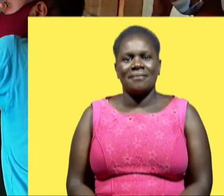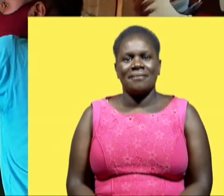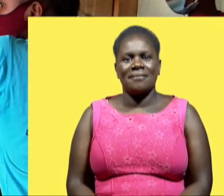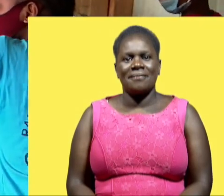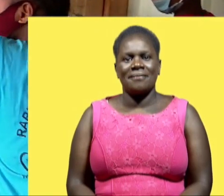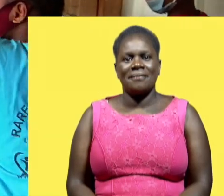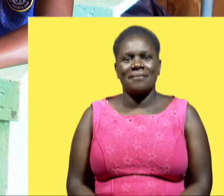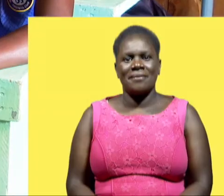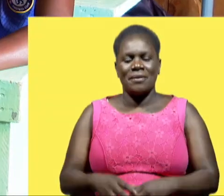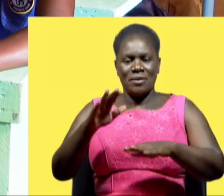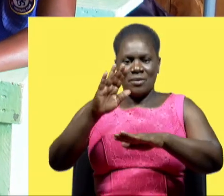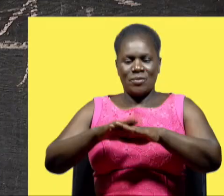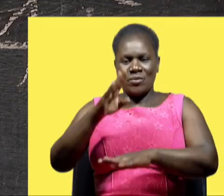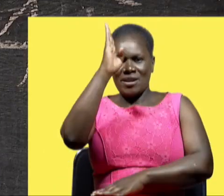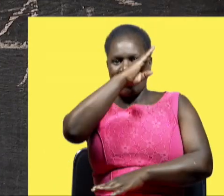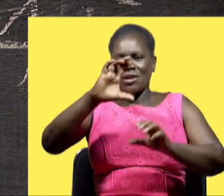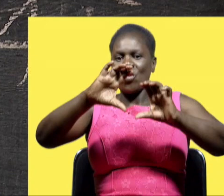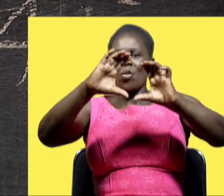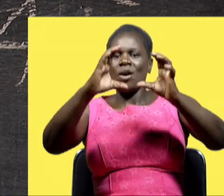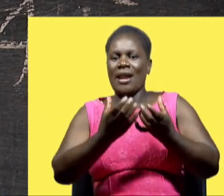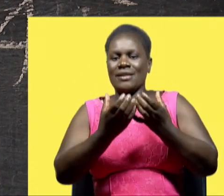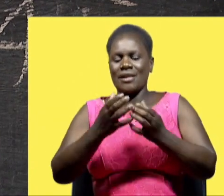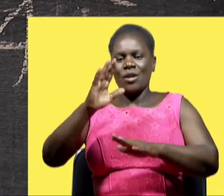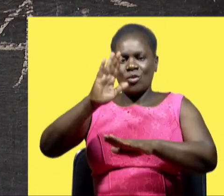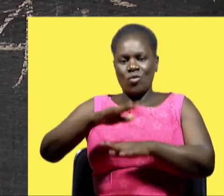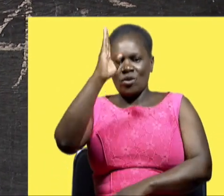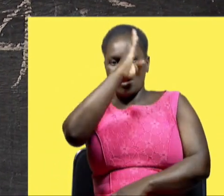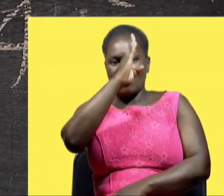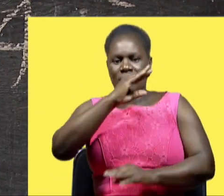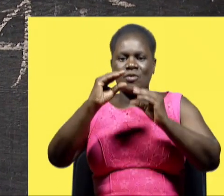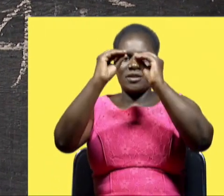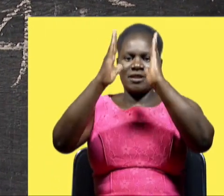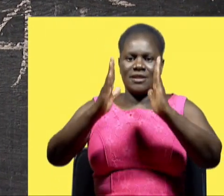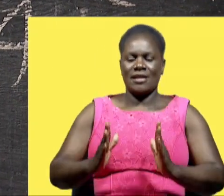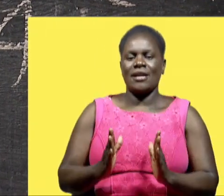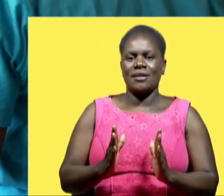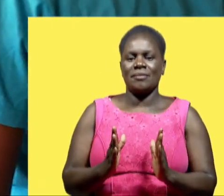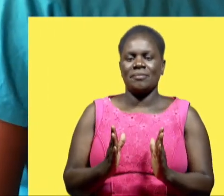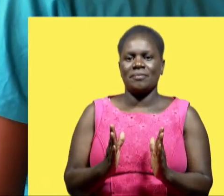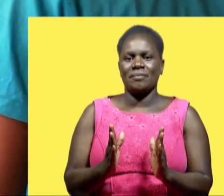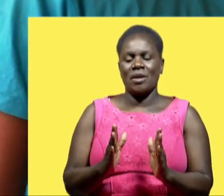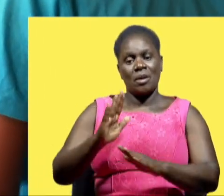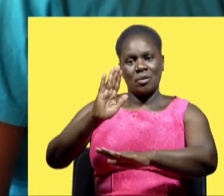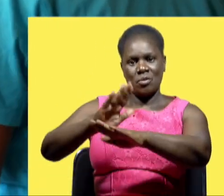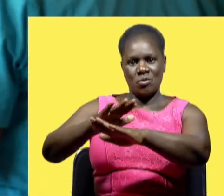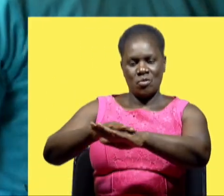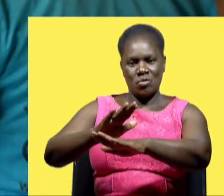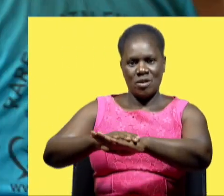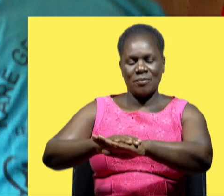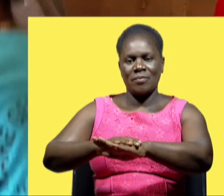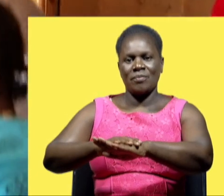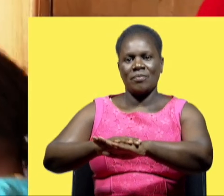good afternoon cross good afternoon class Good, you can sit